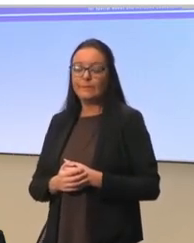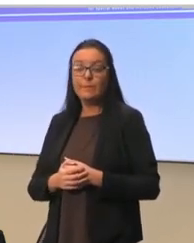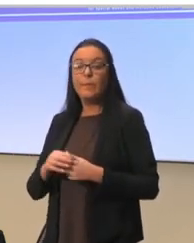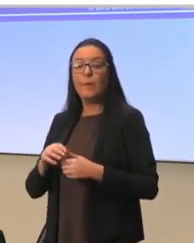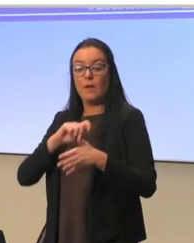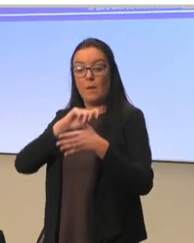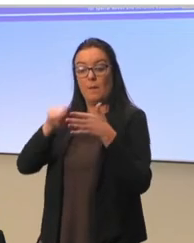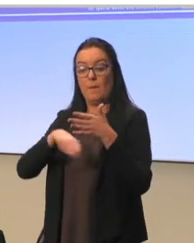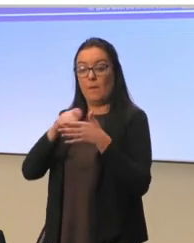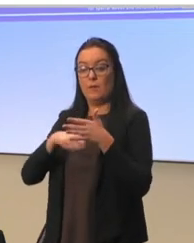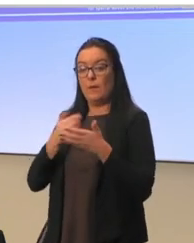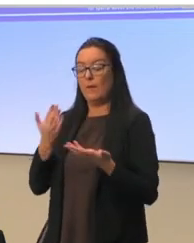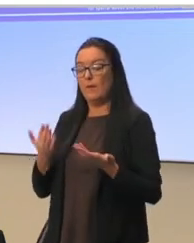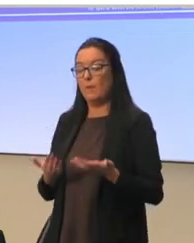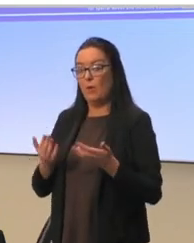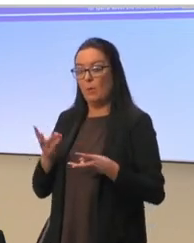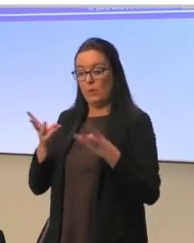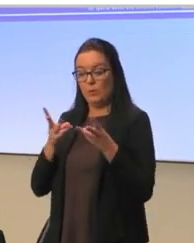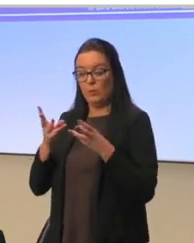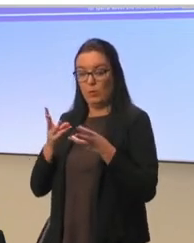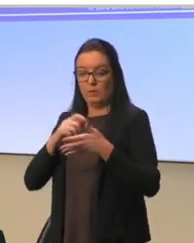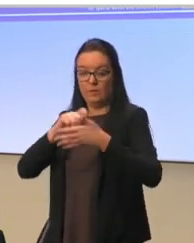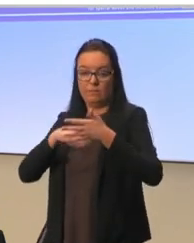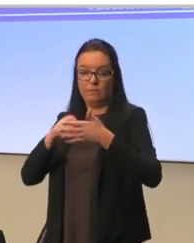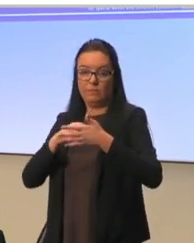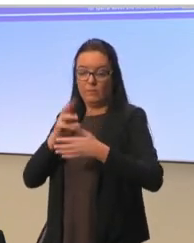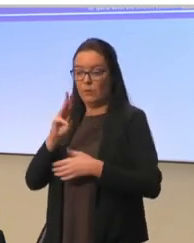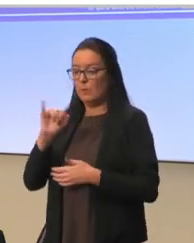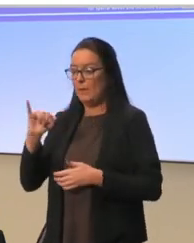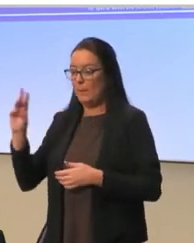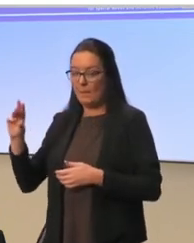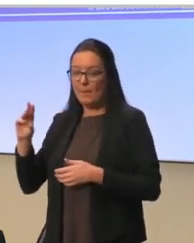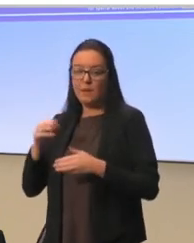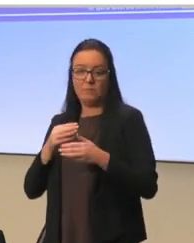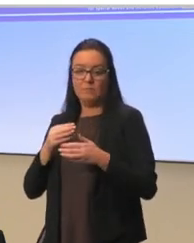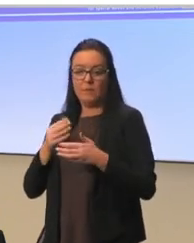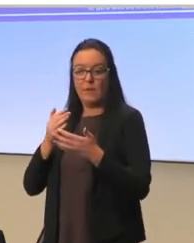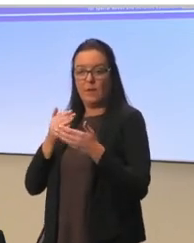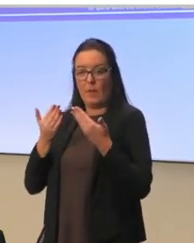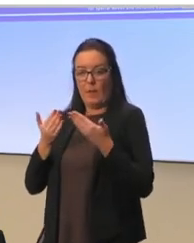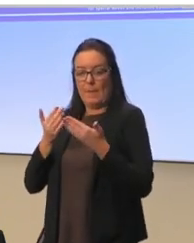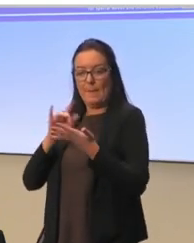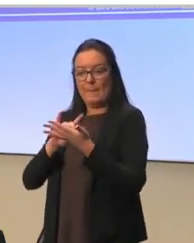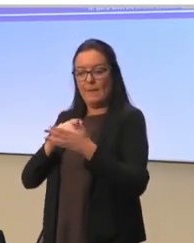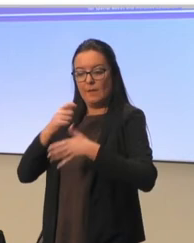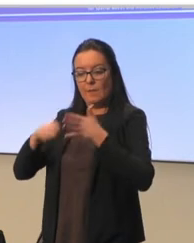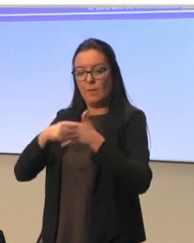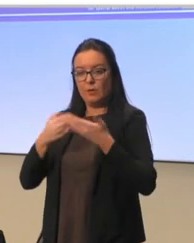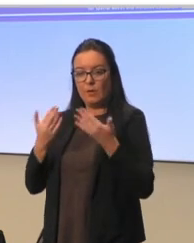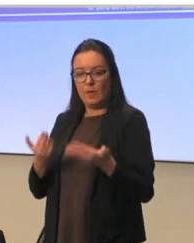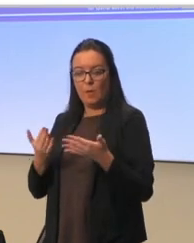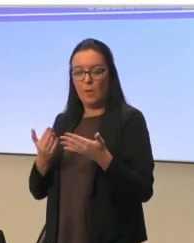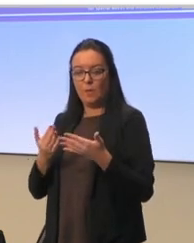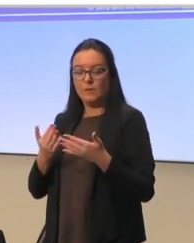that we are currently working on, and this is a work in progress, so we are actually in the middle of the project. We started